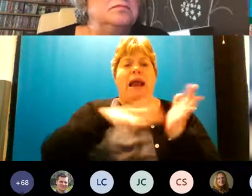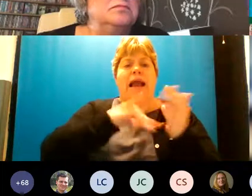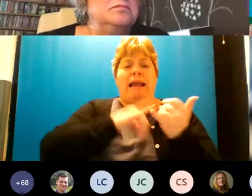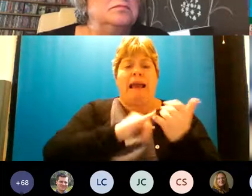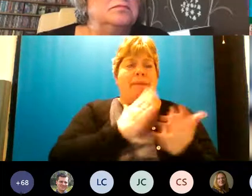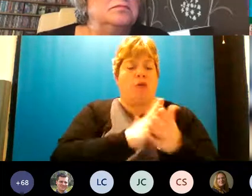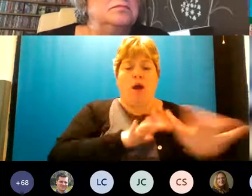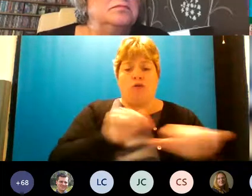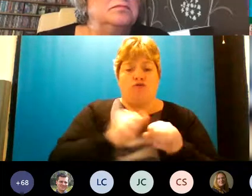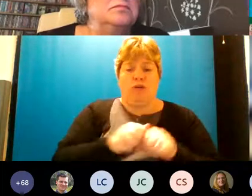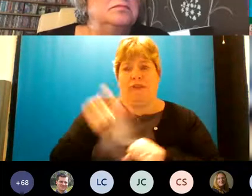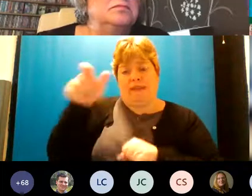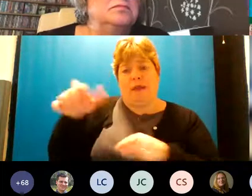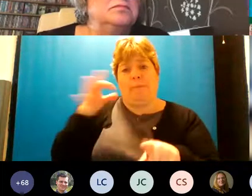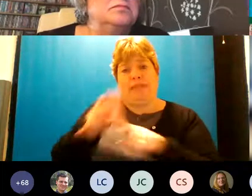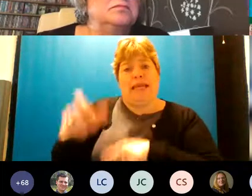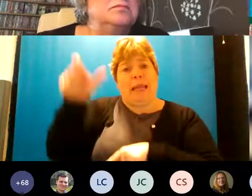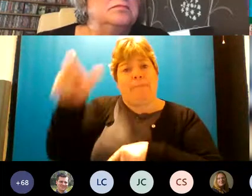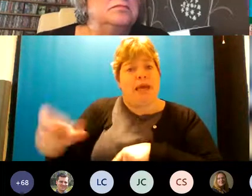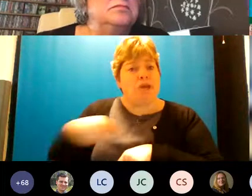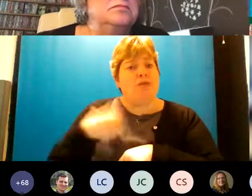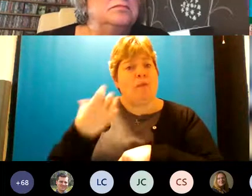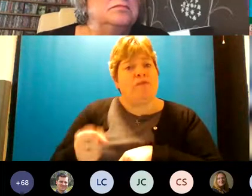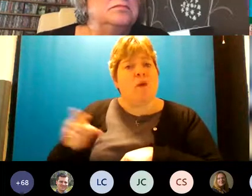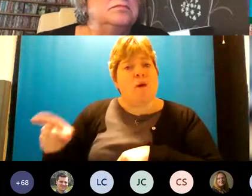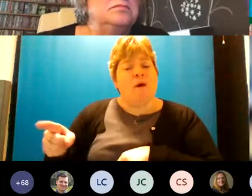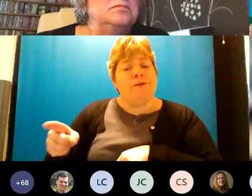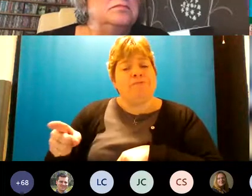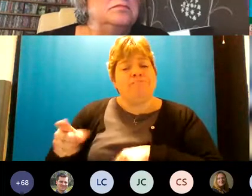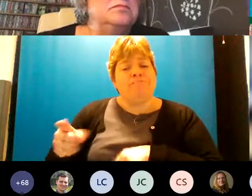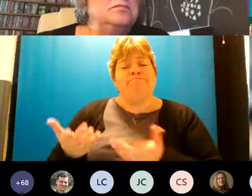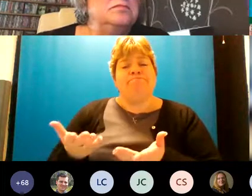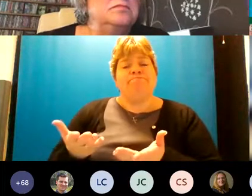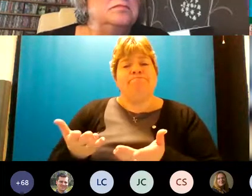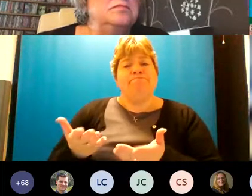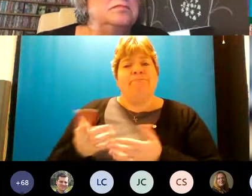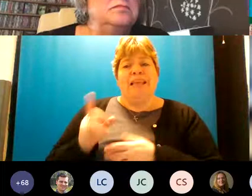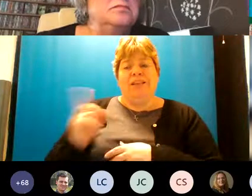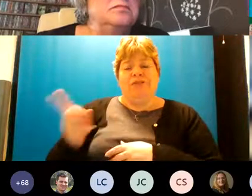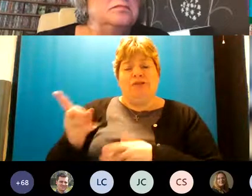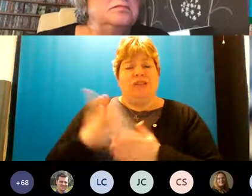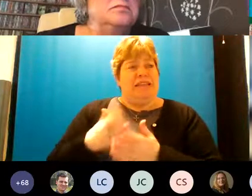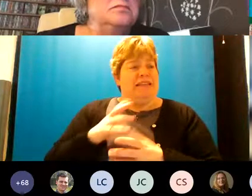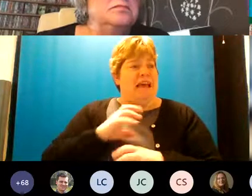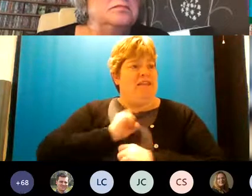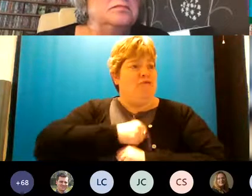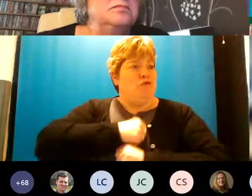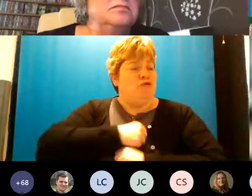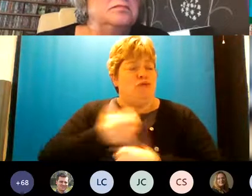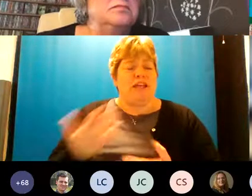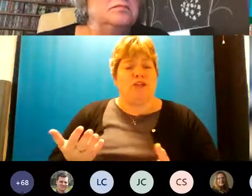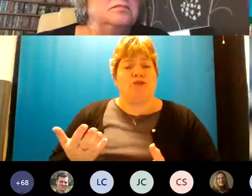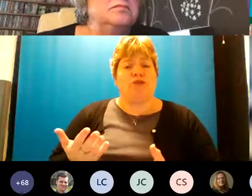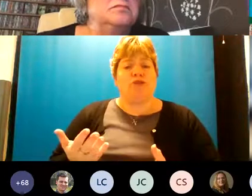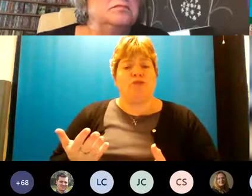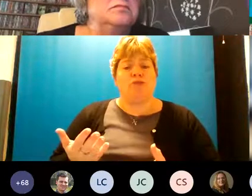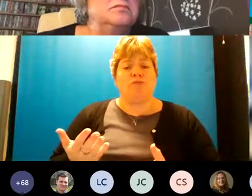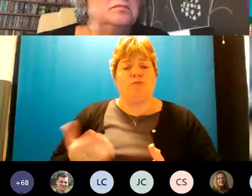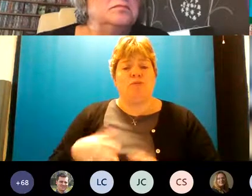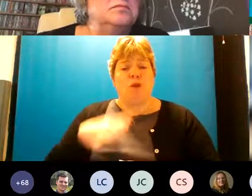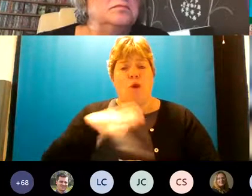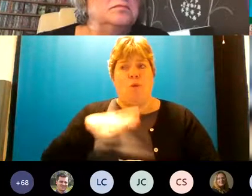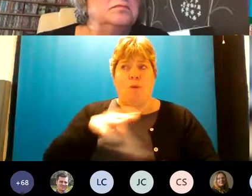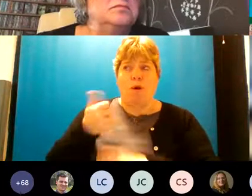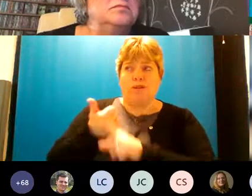with this one particular patient we've got and it's just that it's that frustration that we we want to